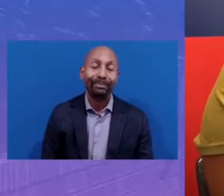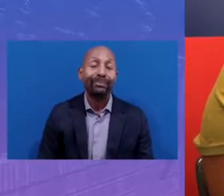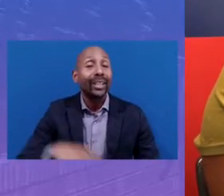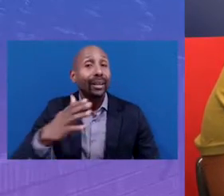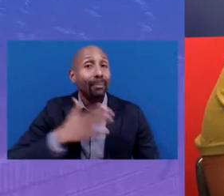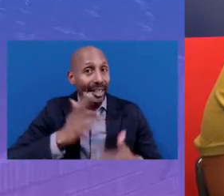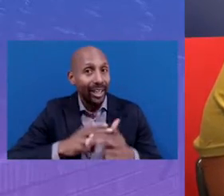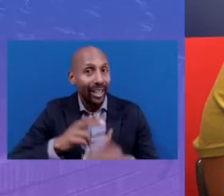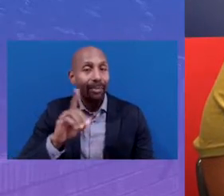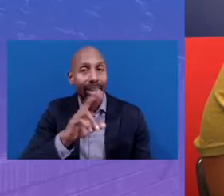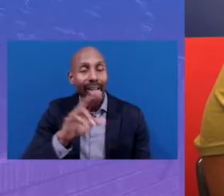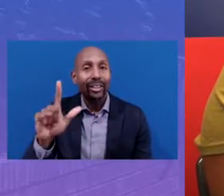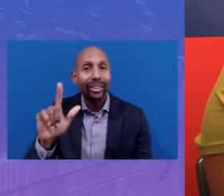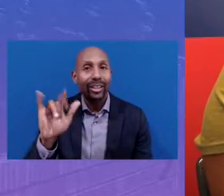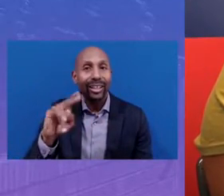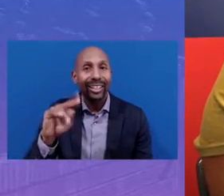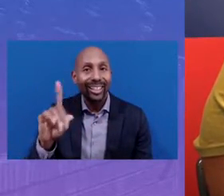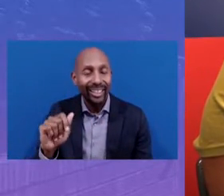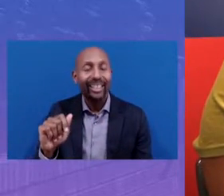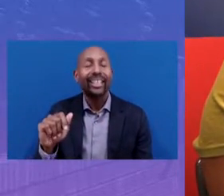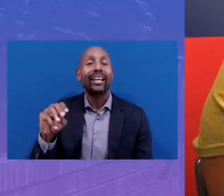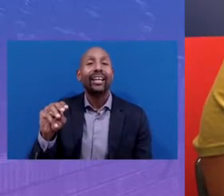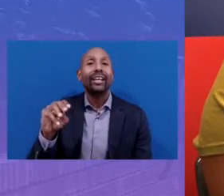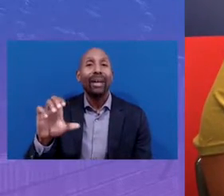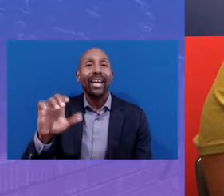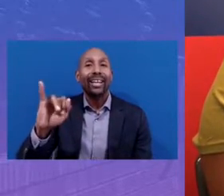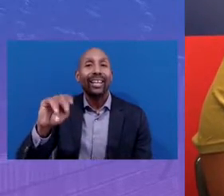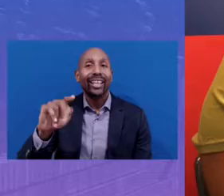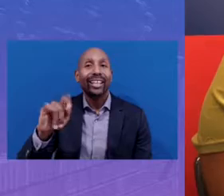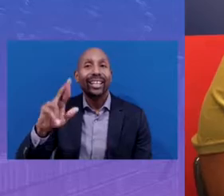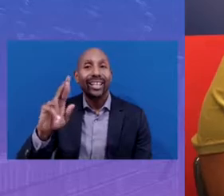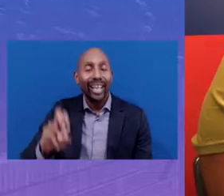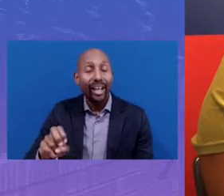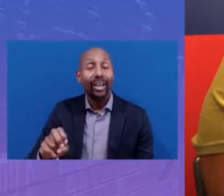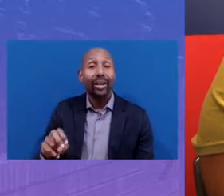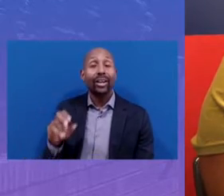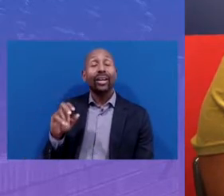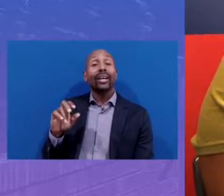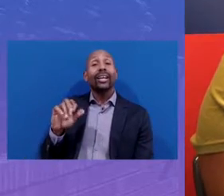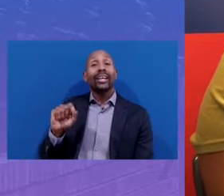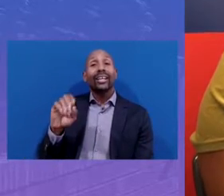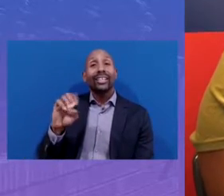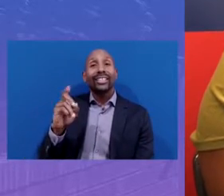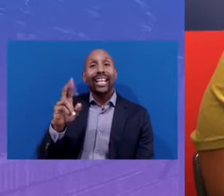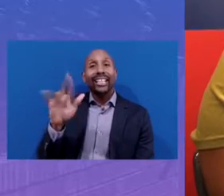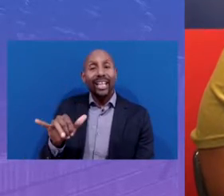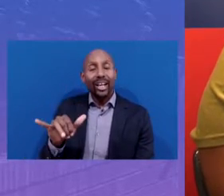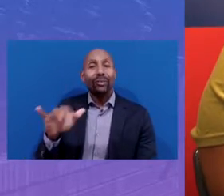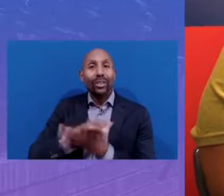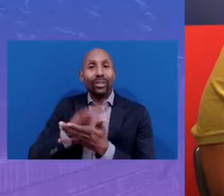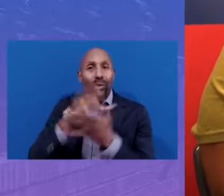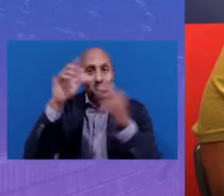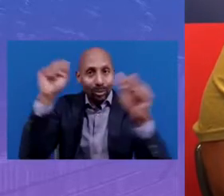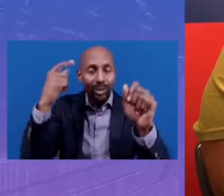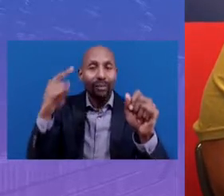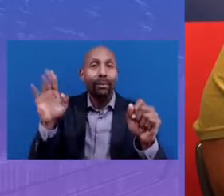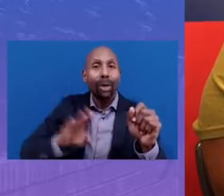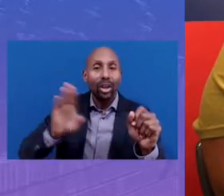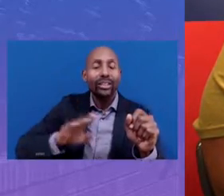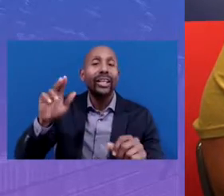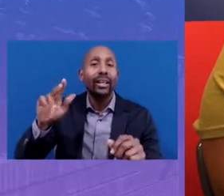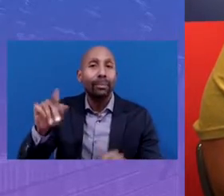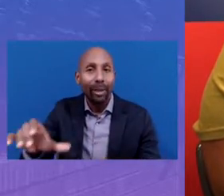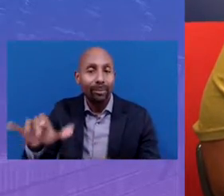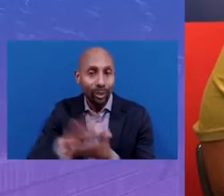McIntyre, Secondary School Superintendent at Boston Public Schools. However, having said that, I